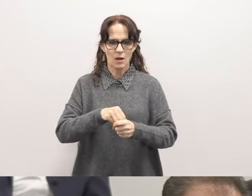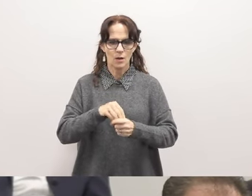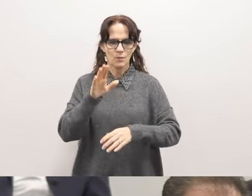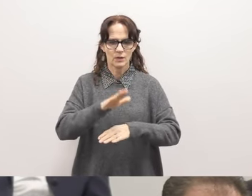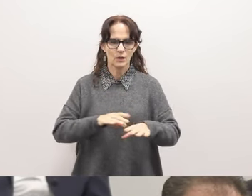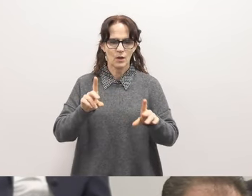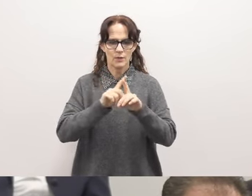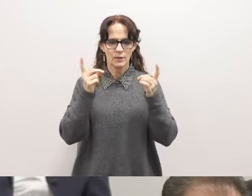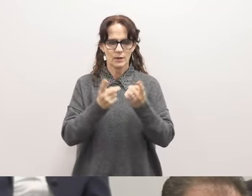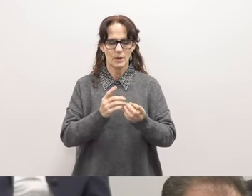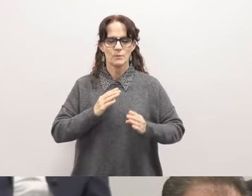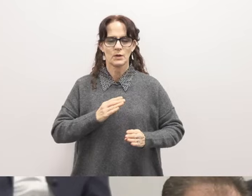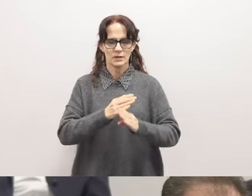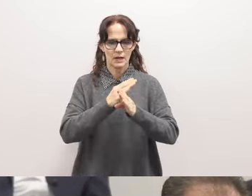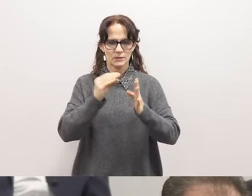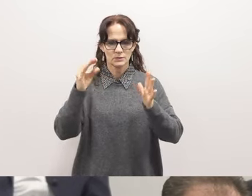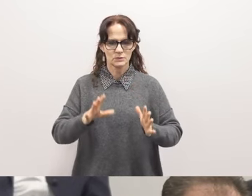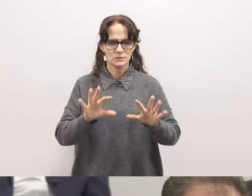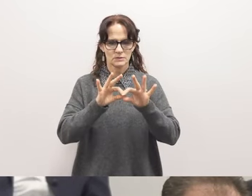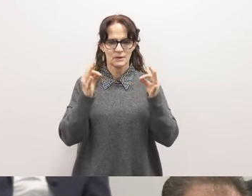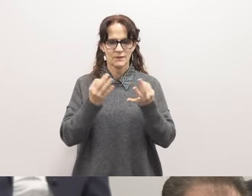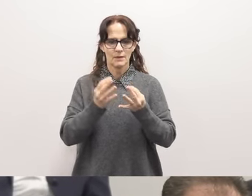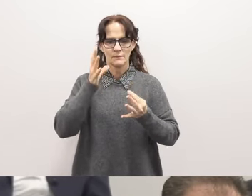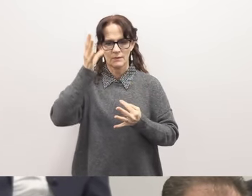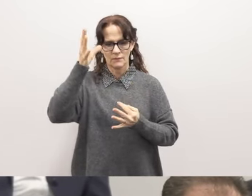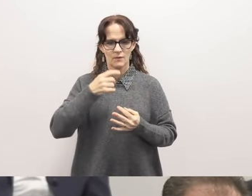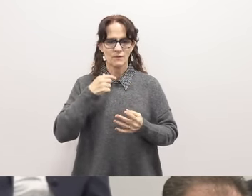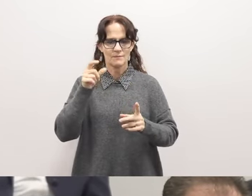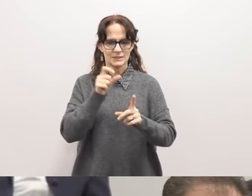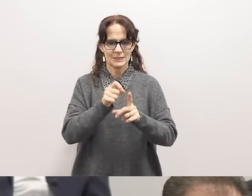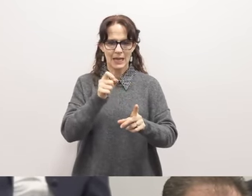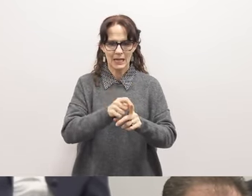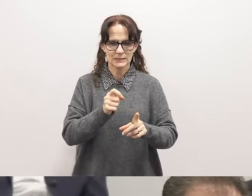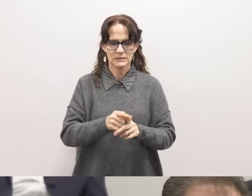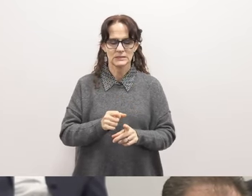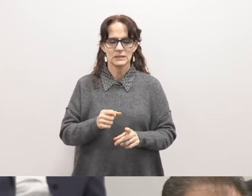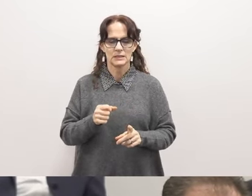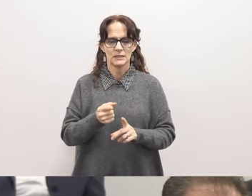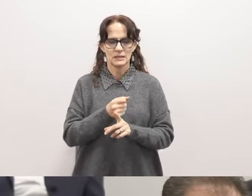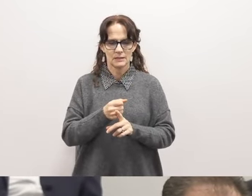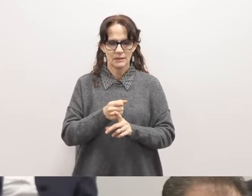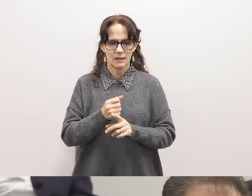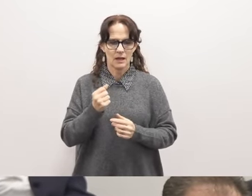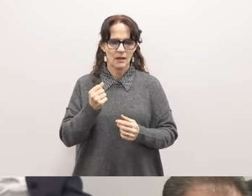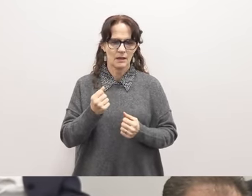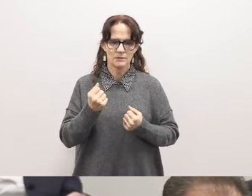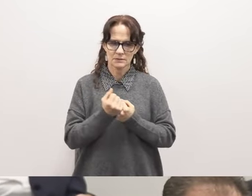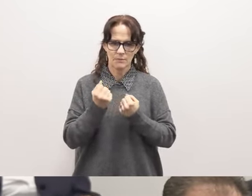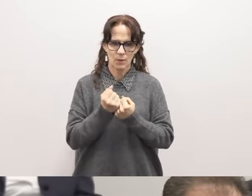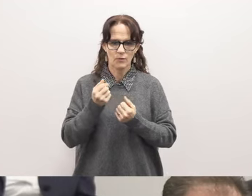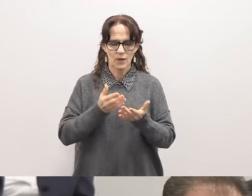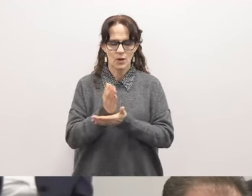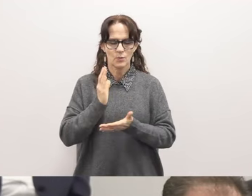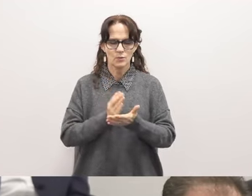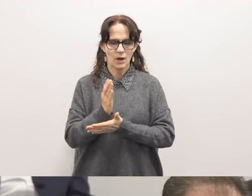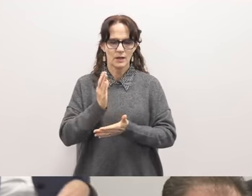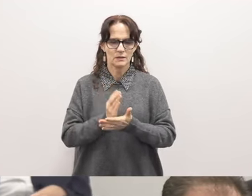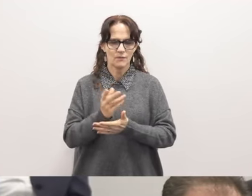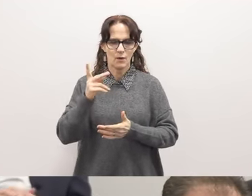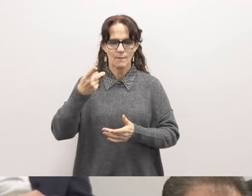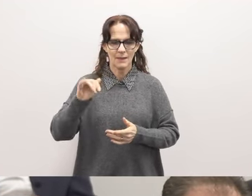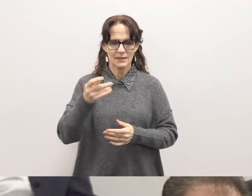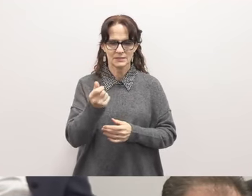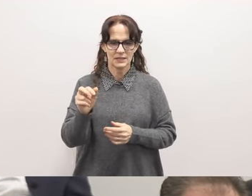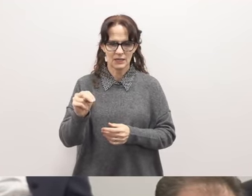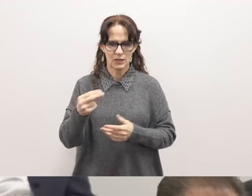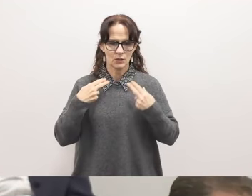district to protect its students, families, and parents from these attacks and affirm their right to advocate for Palestinian human rights by